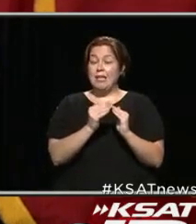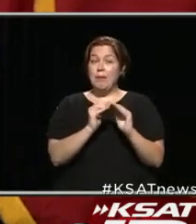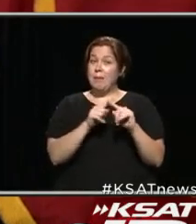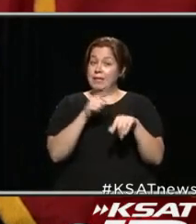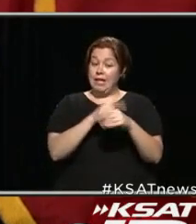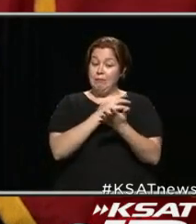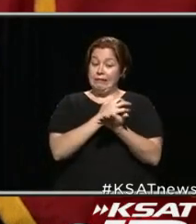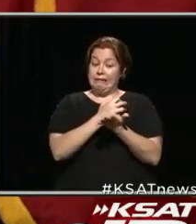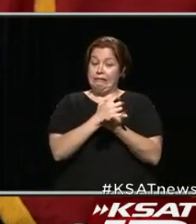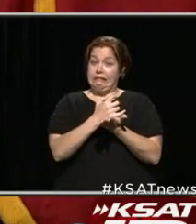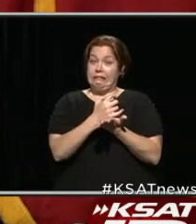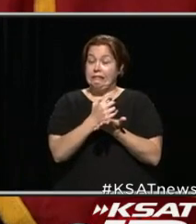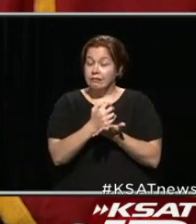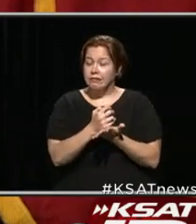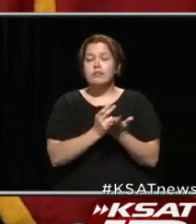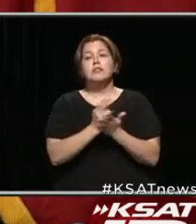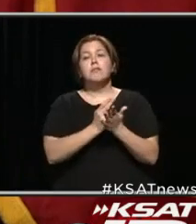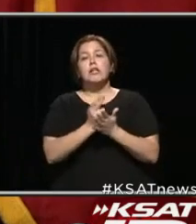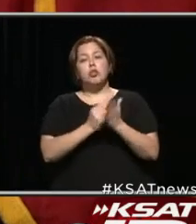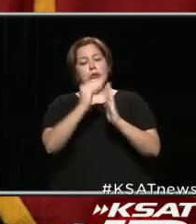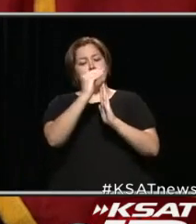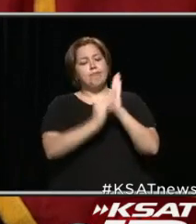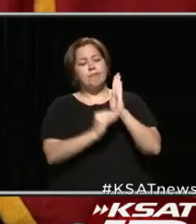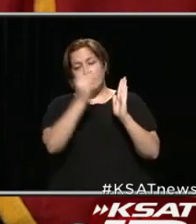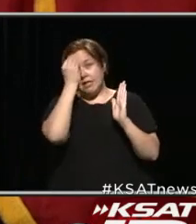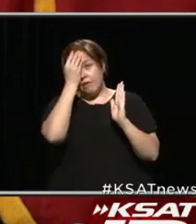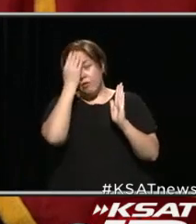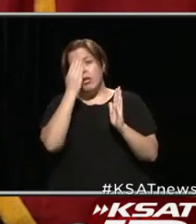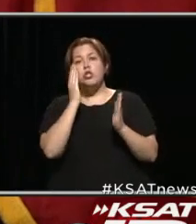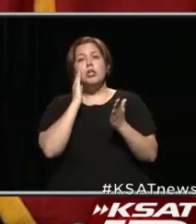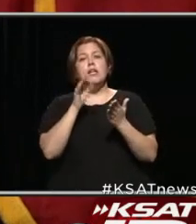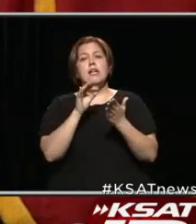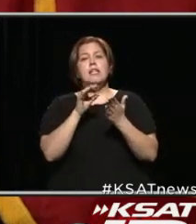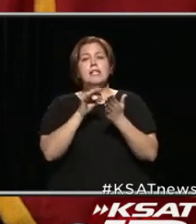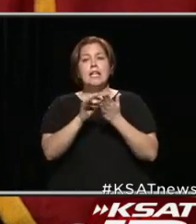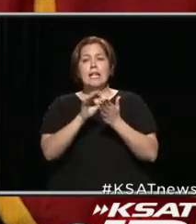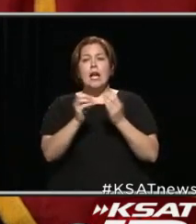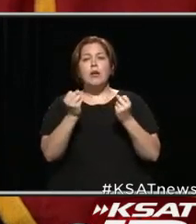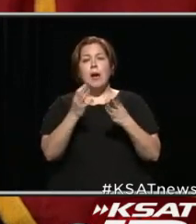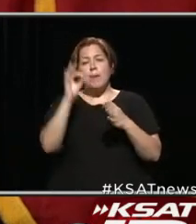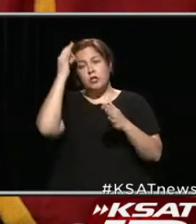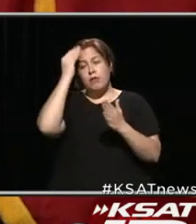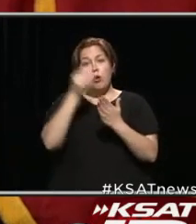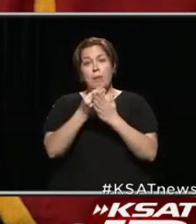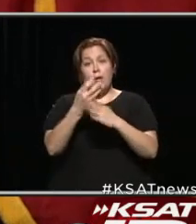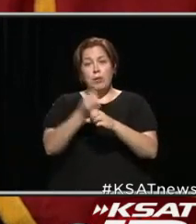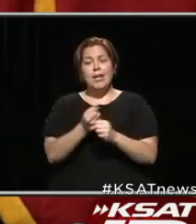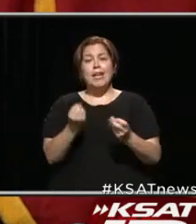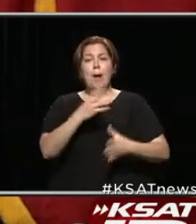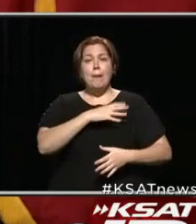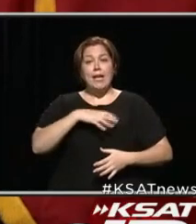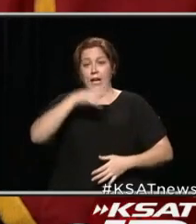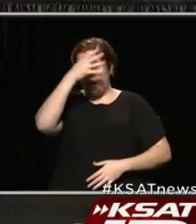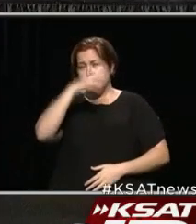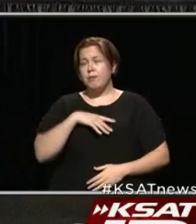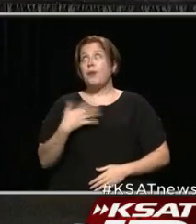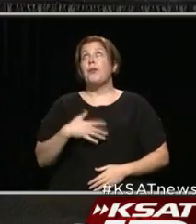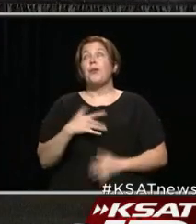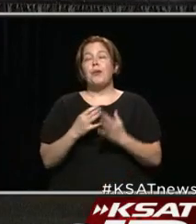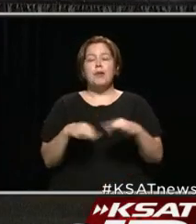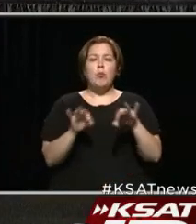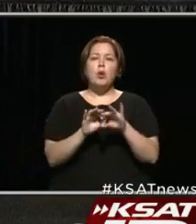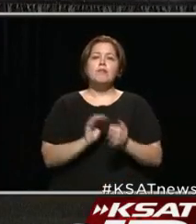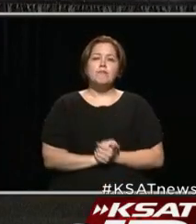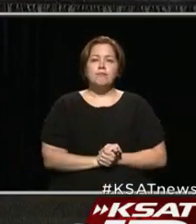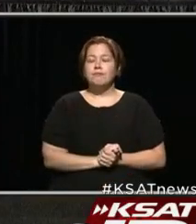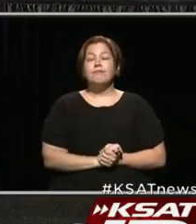time. So, let's make sure we get the data in. It's going to count on how many federal funds we get, how many congressmen we get. It's very, very important. Thank you.